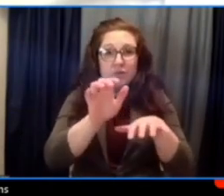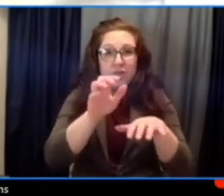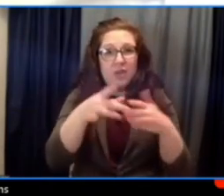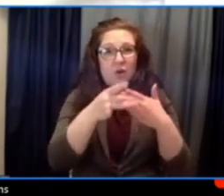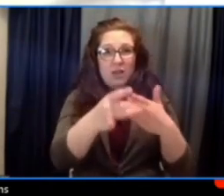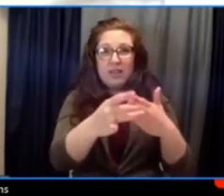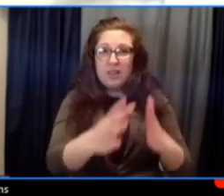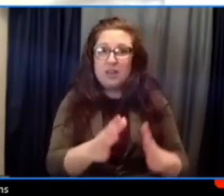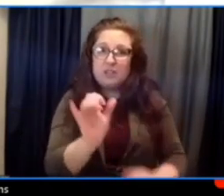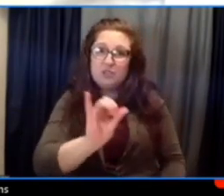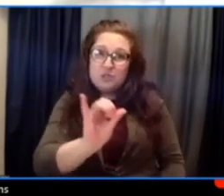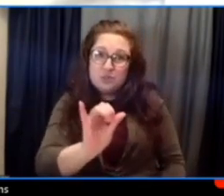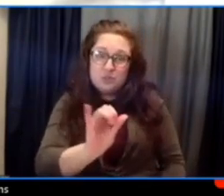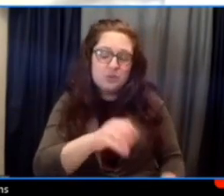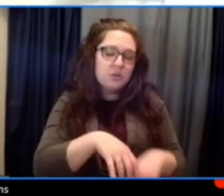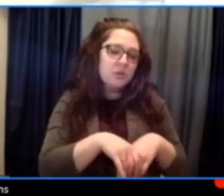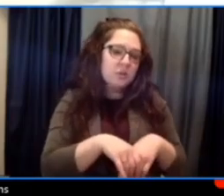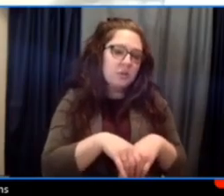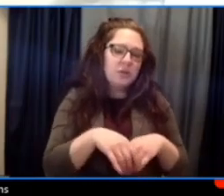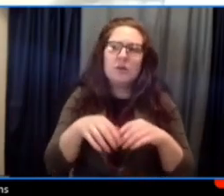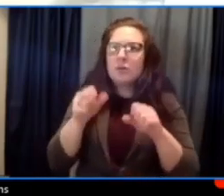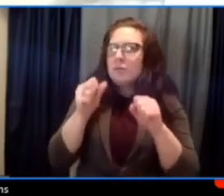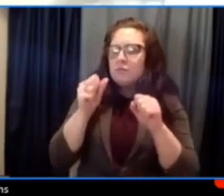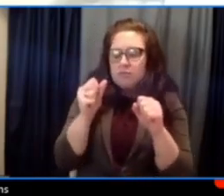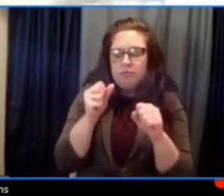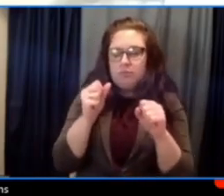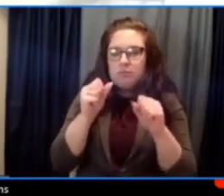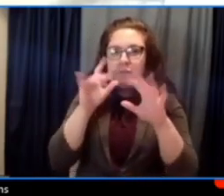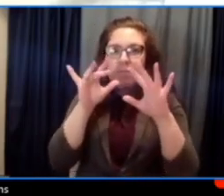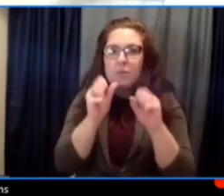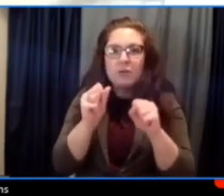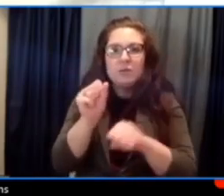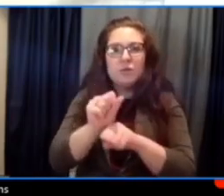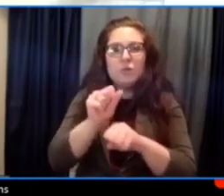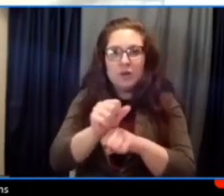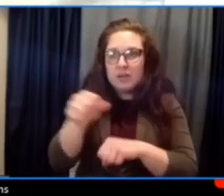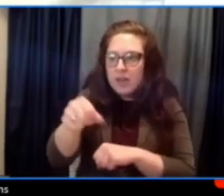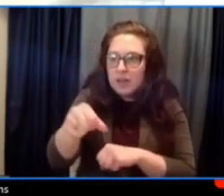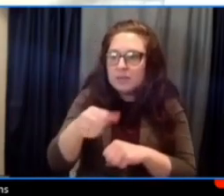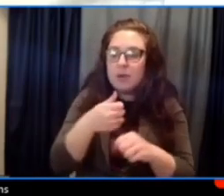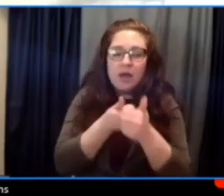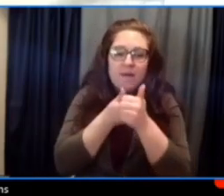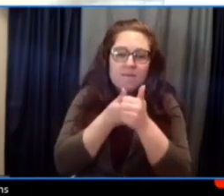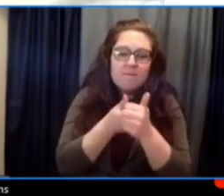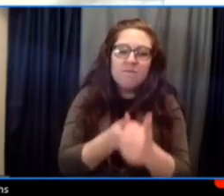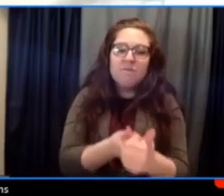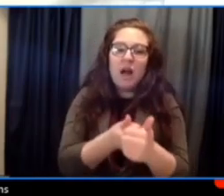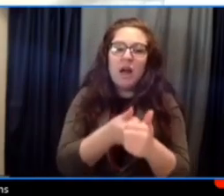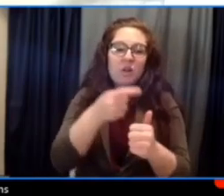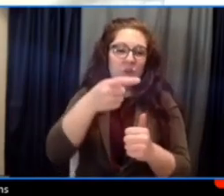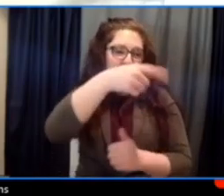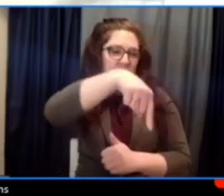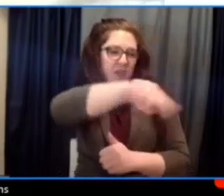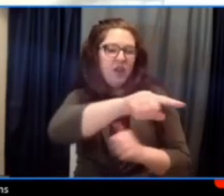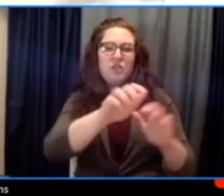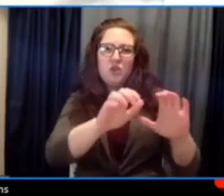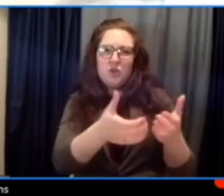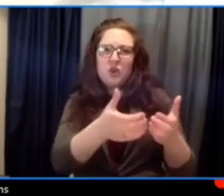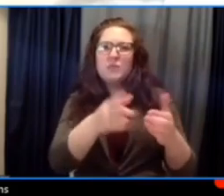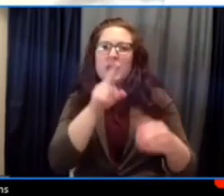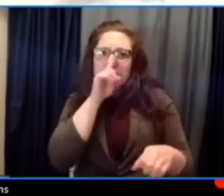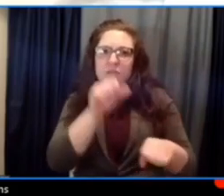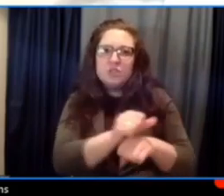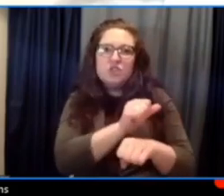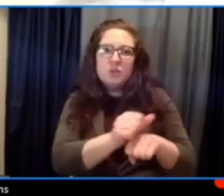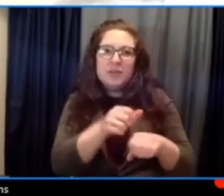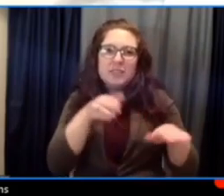blueprint, right? They've told us these are the steps to winning. Follow the lead of groups on the ground, compensate state leaders for their expertise and allow